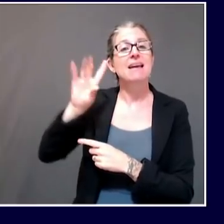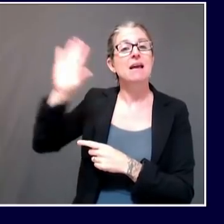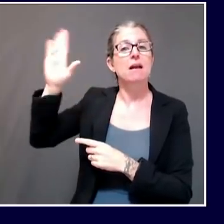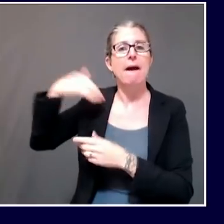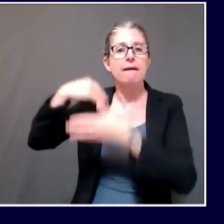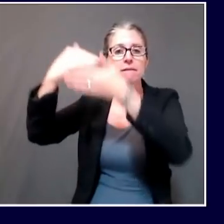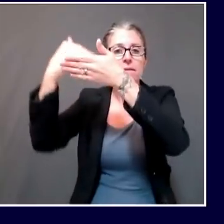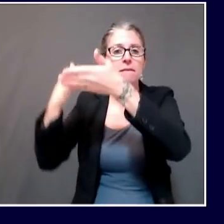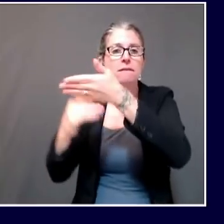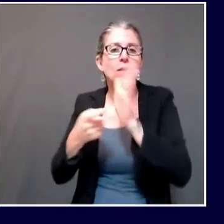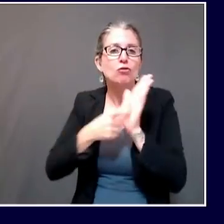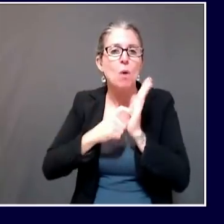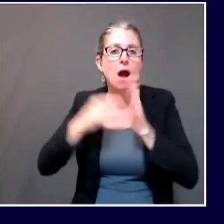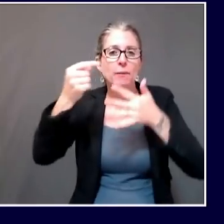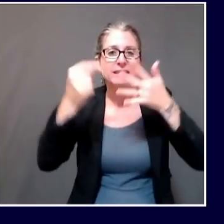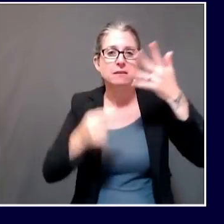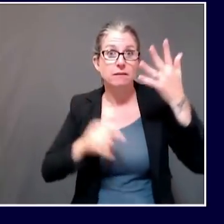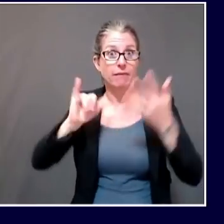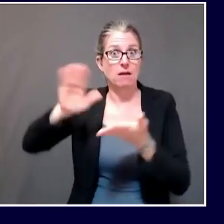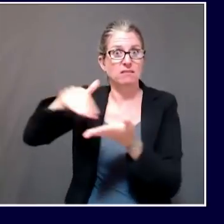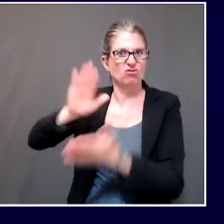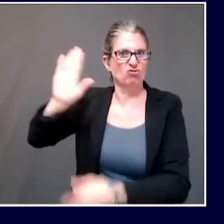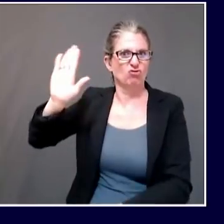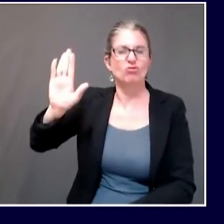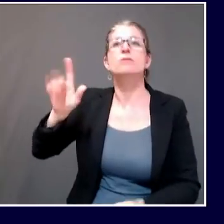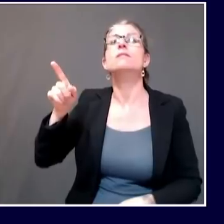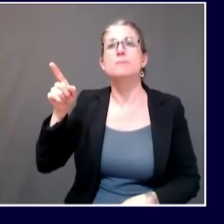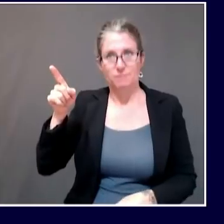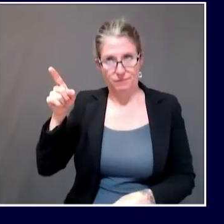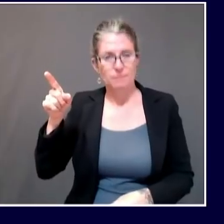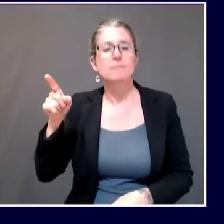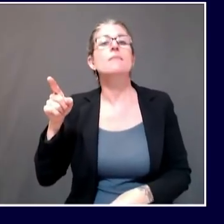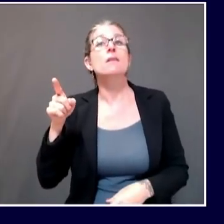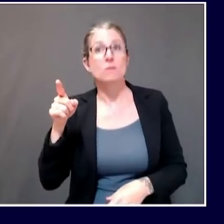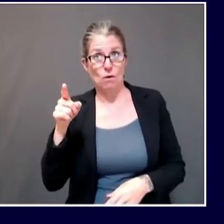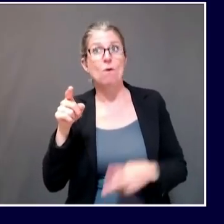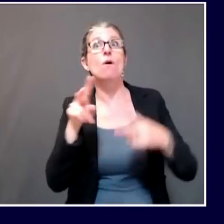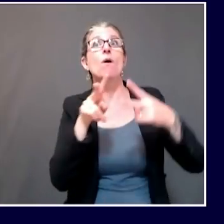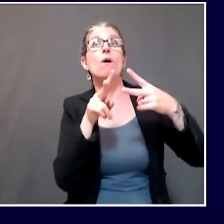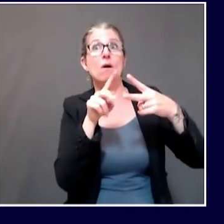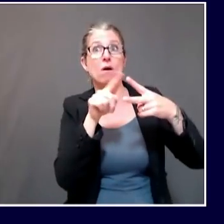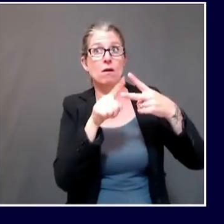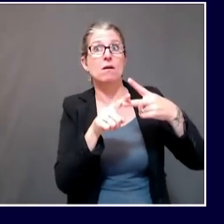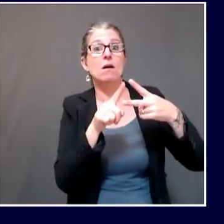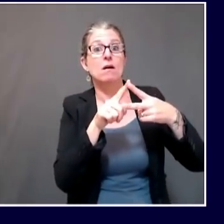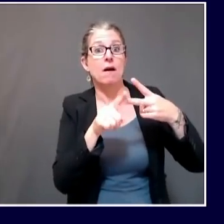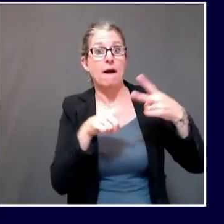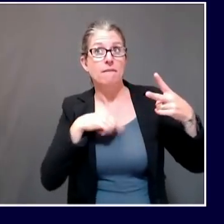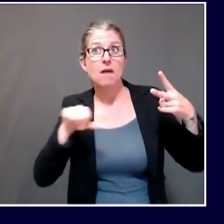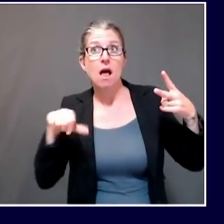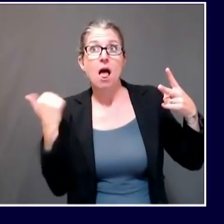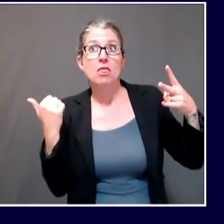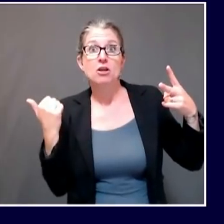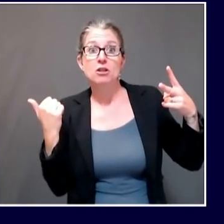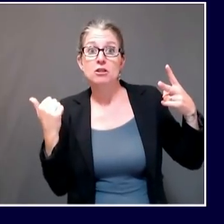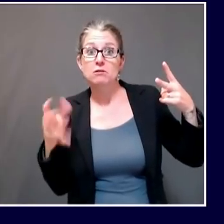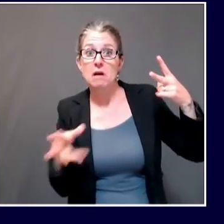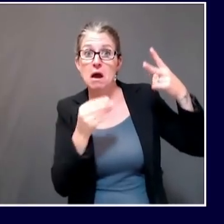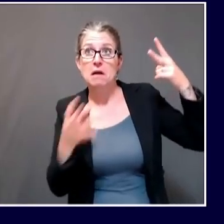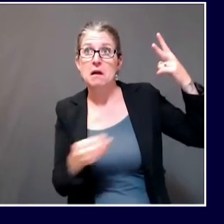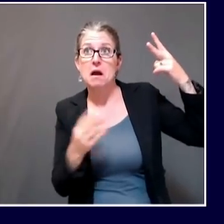you know, any thoughts of, you know, doing universal testing of residents of long-term care facilities and kind of what's your latest thinking on